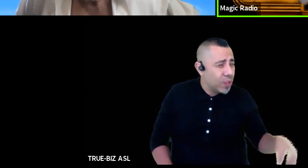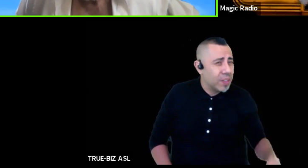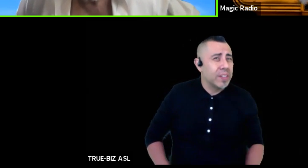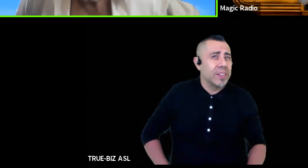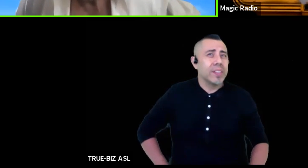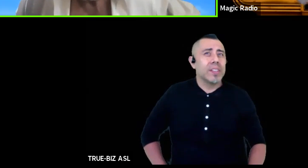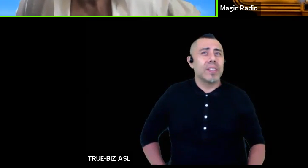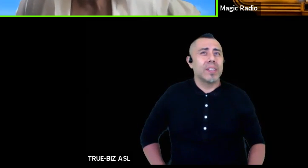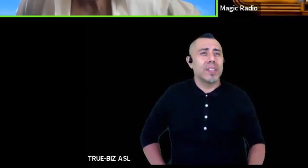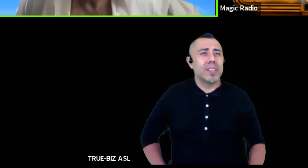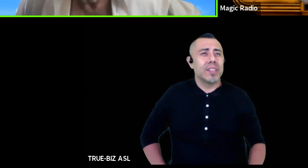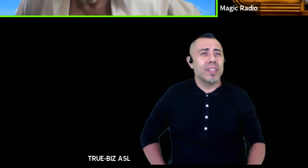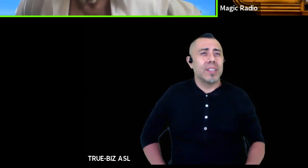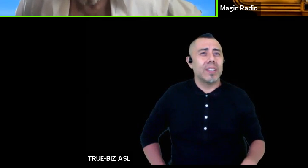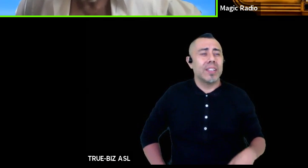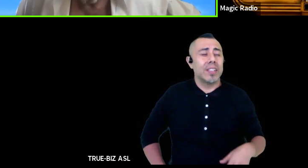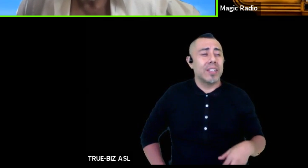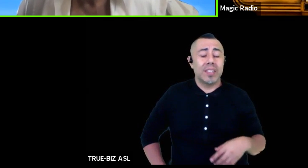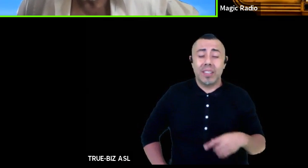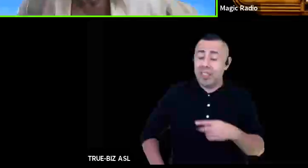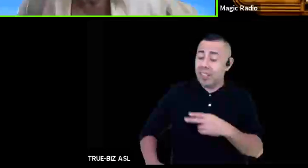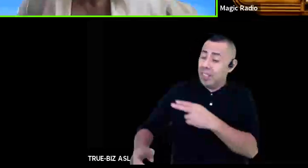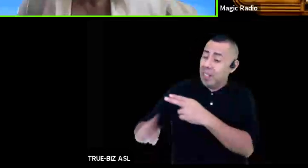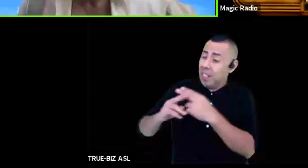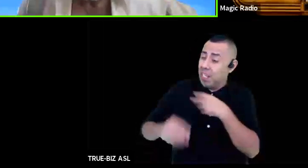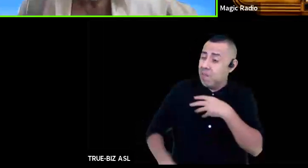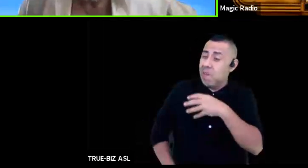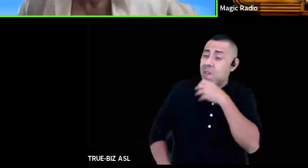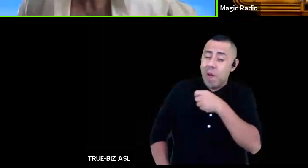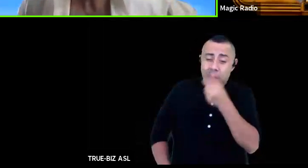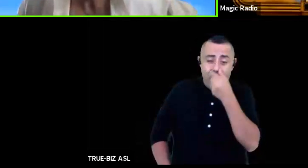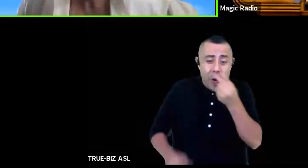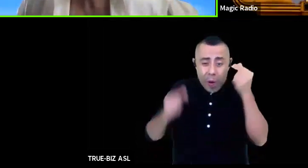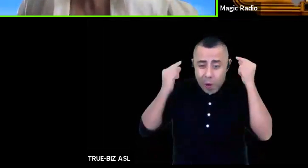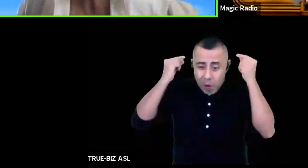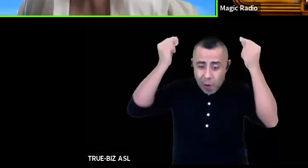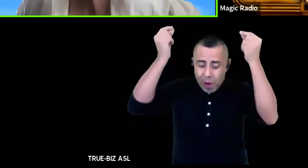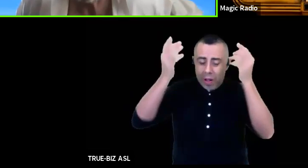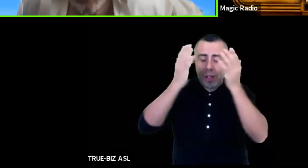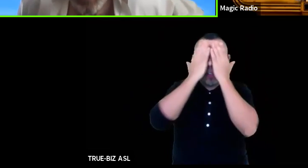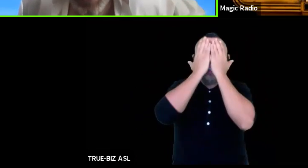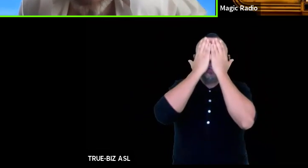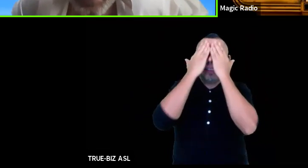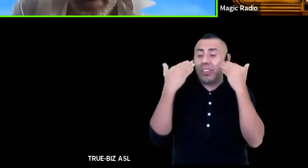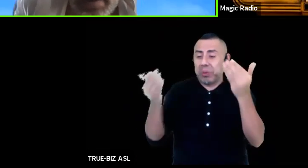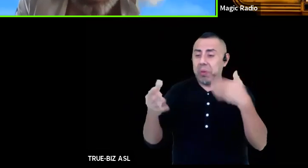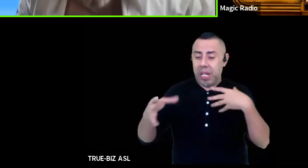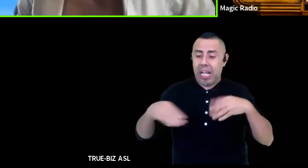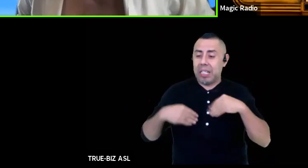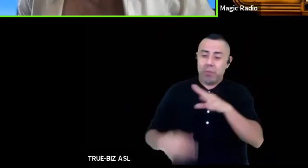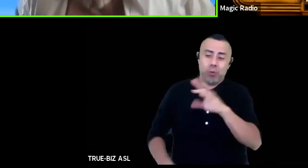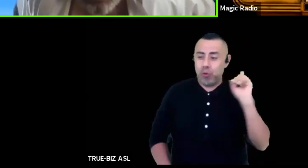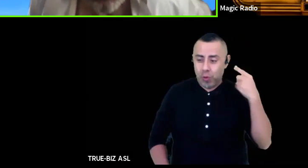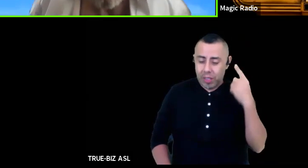no troll huh? all right I'll throw sanity to the four winds just how old are you may I ask?